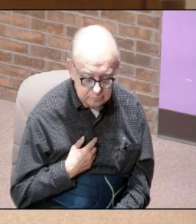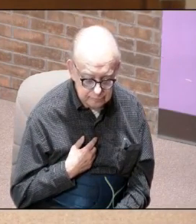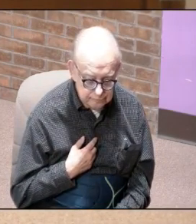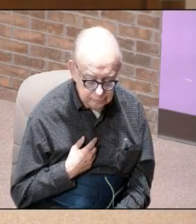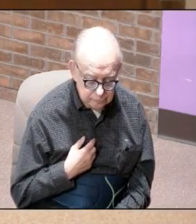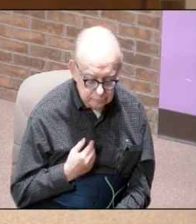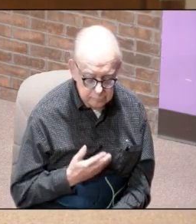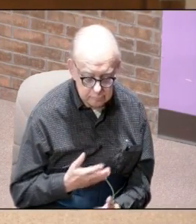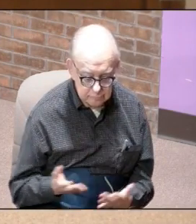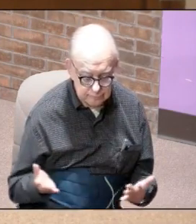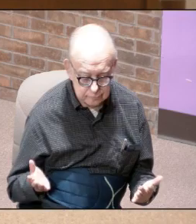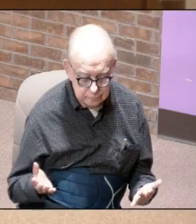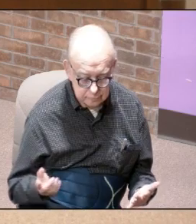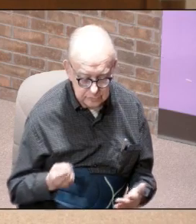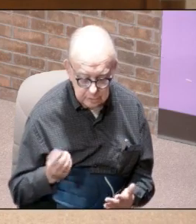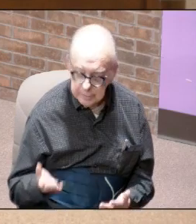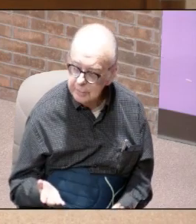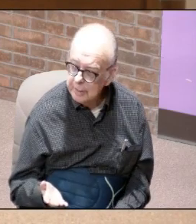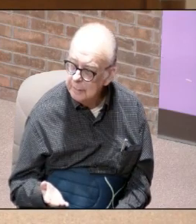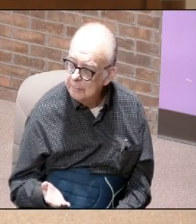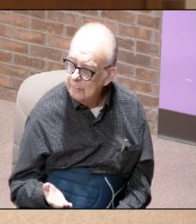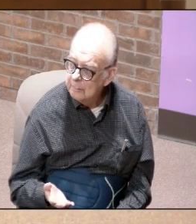and everything else just follows from there